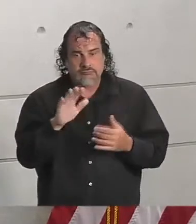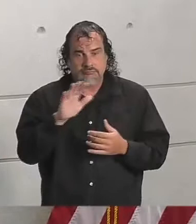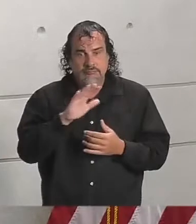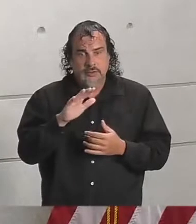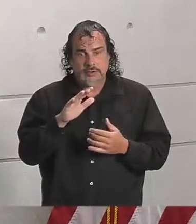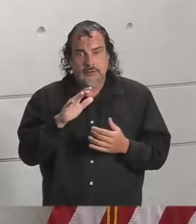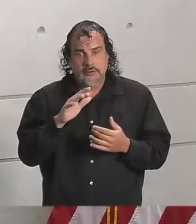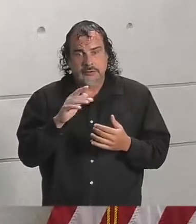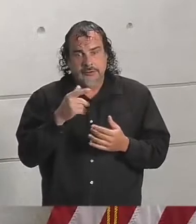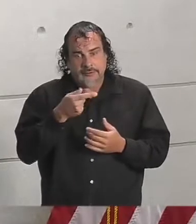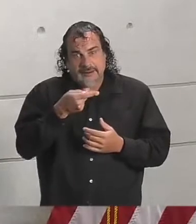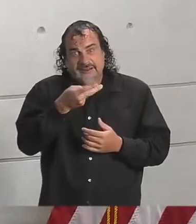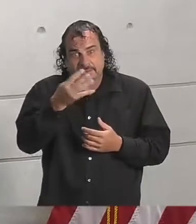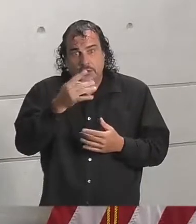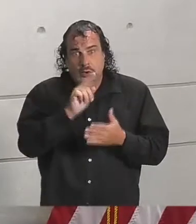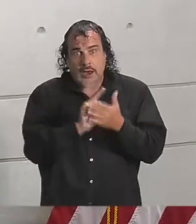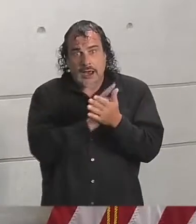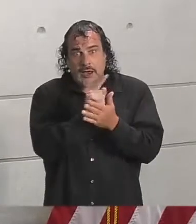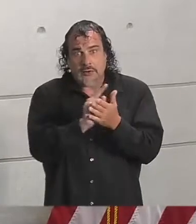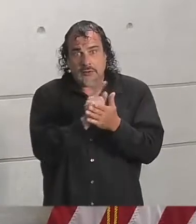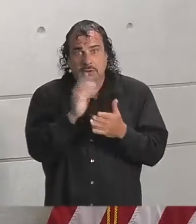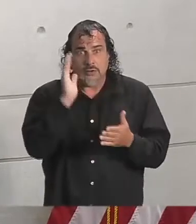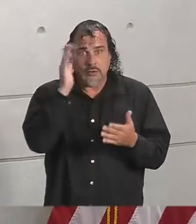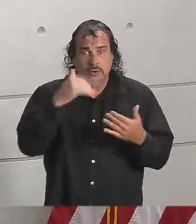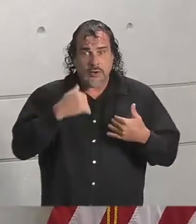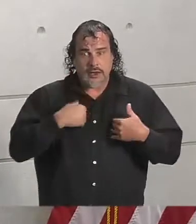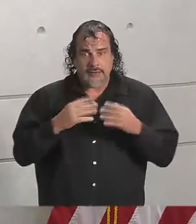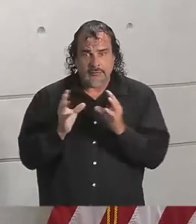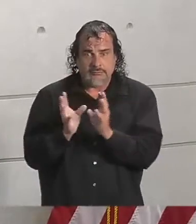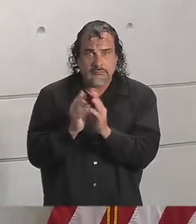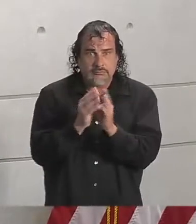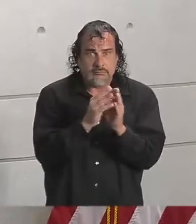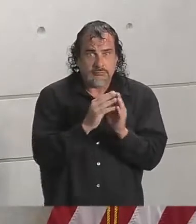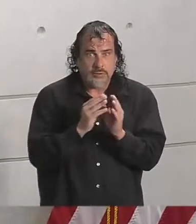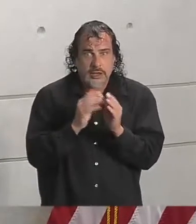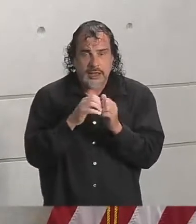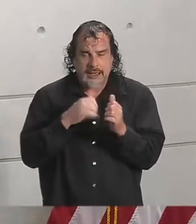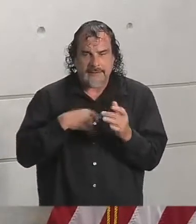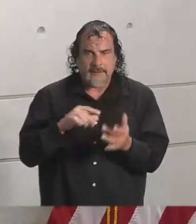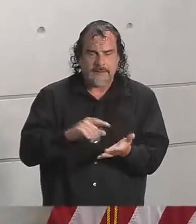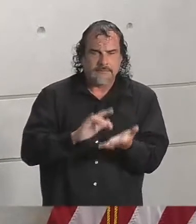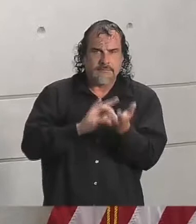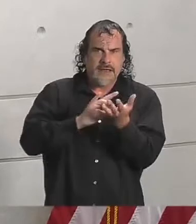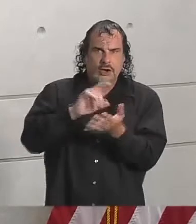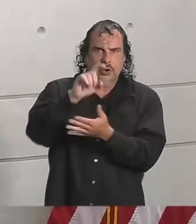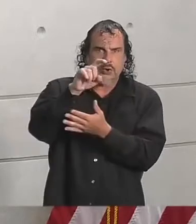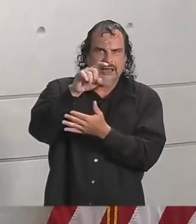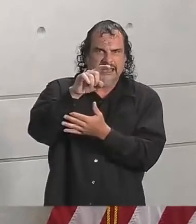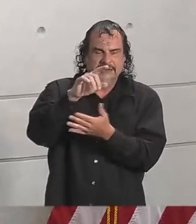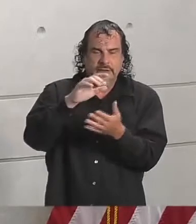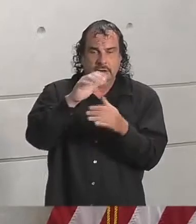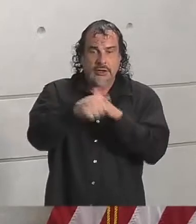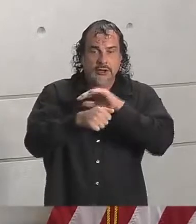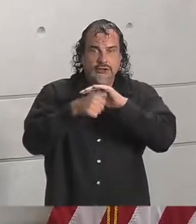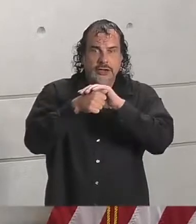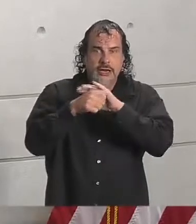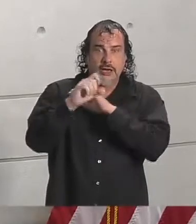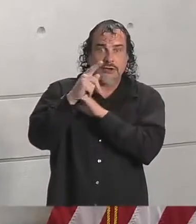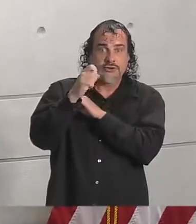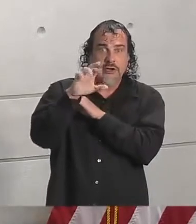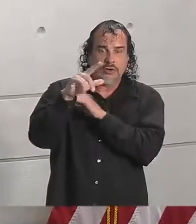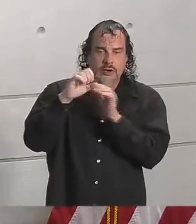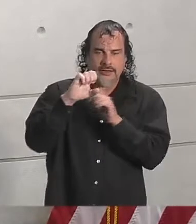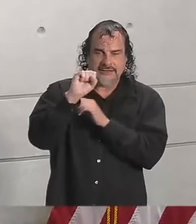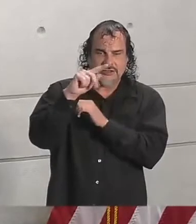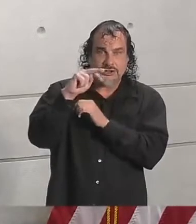next couple of hours, we will have staffing at the Medical Needs Shelter in Stone County. The Department